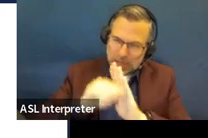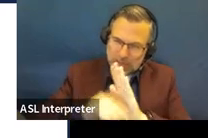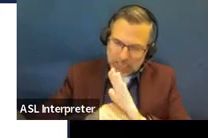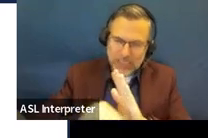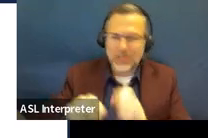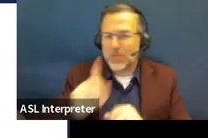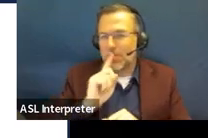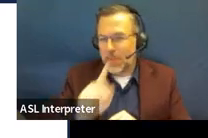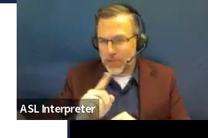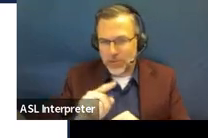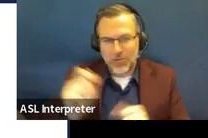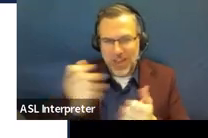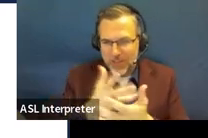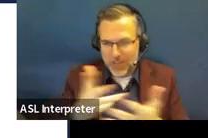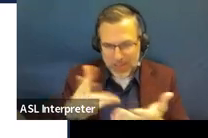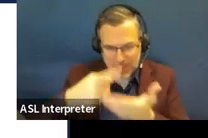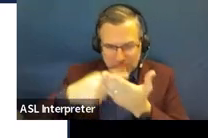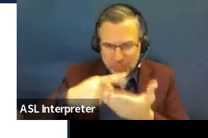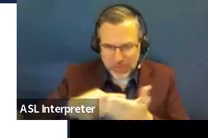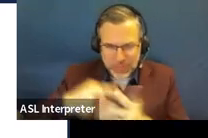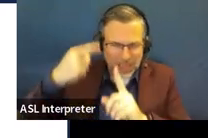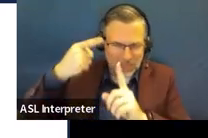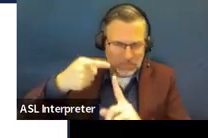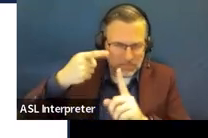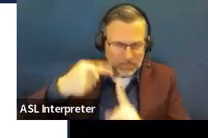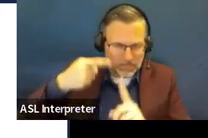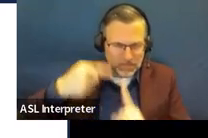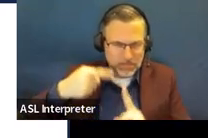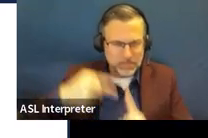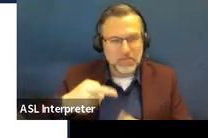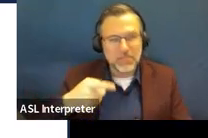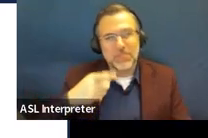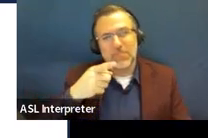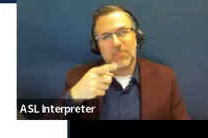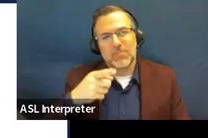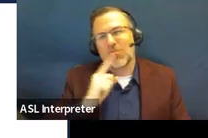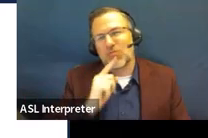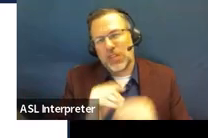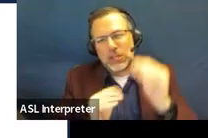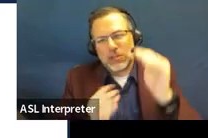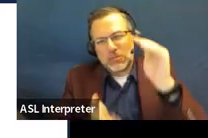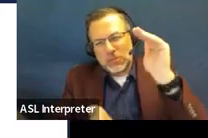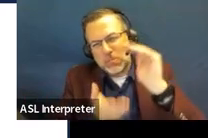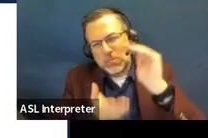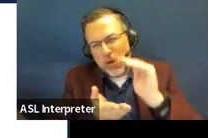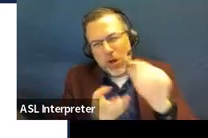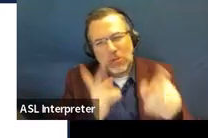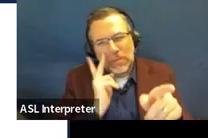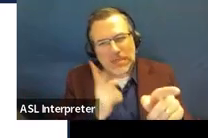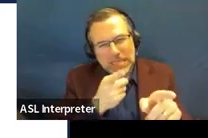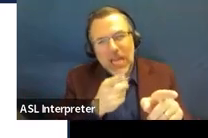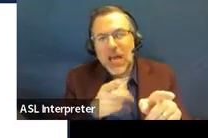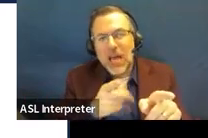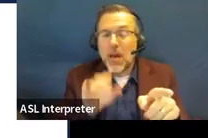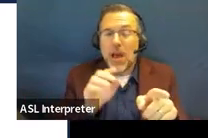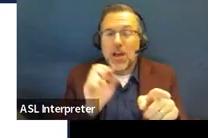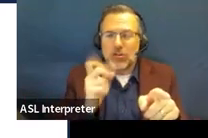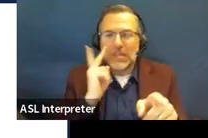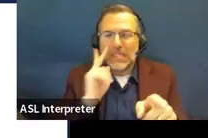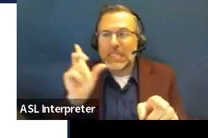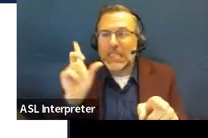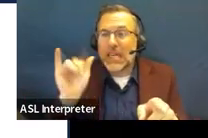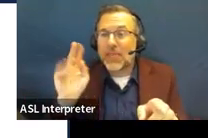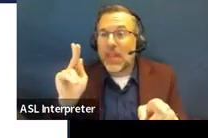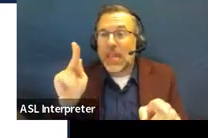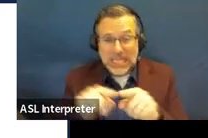during the meeting. This is an example of the link, it's really small for you guys to see, but the link goes right